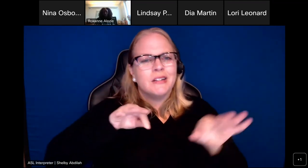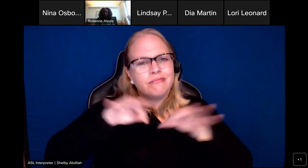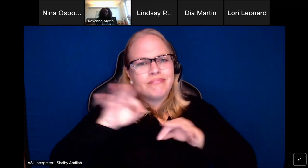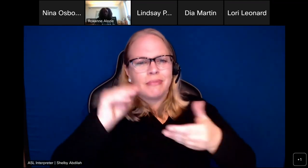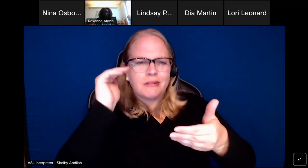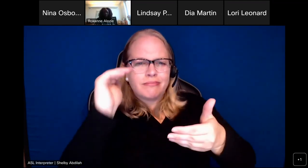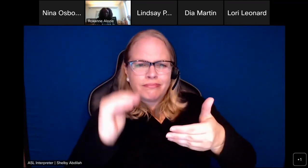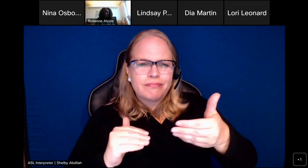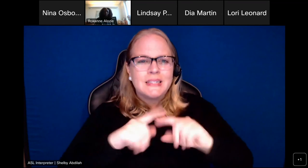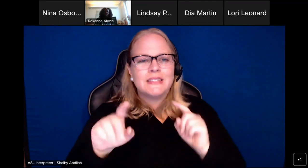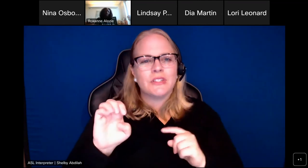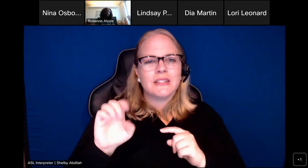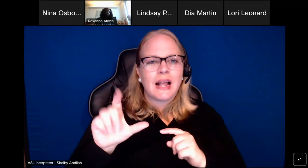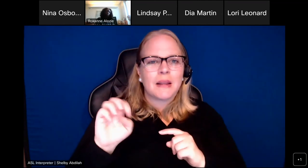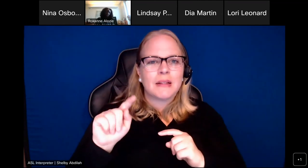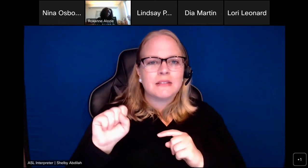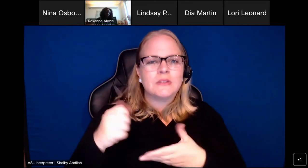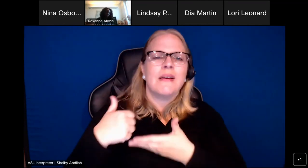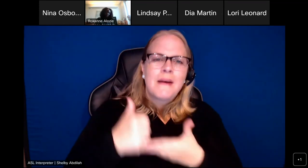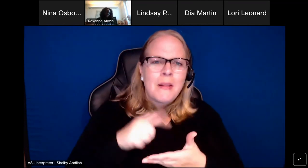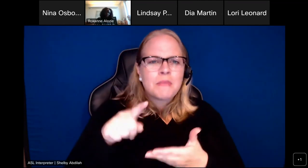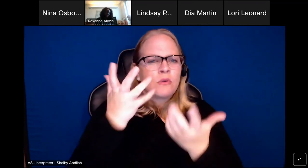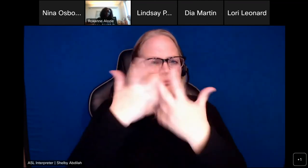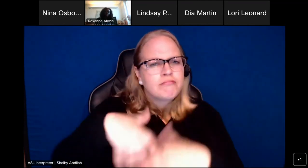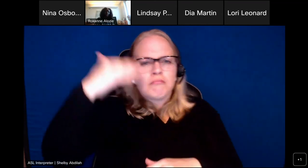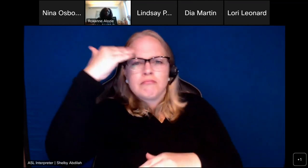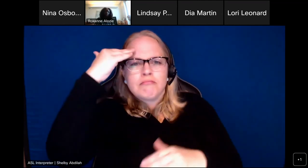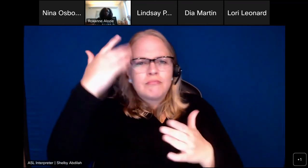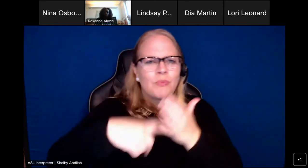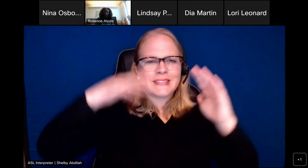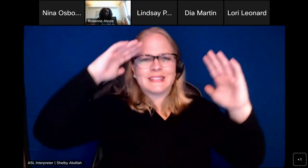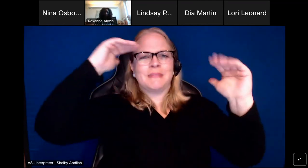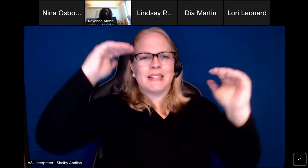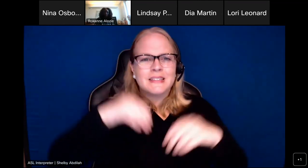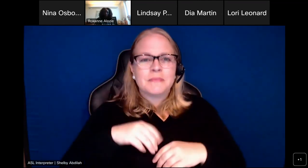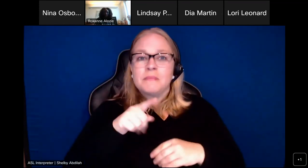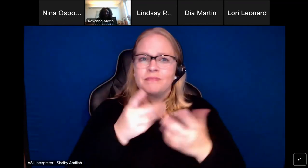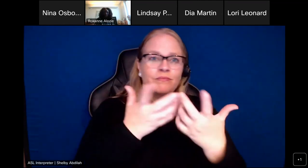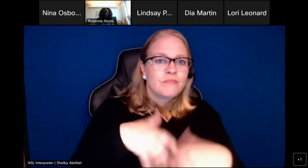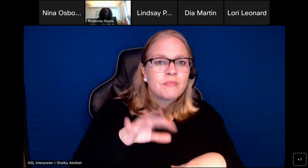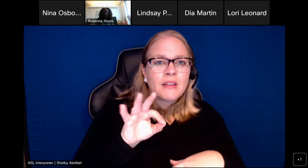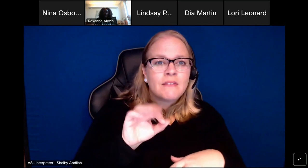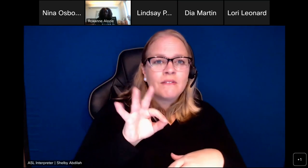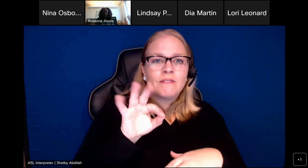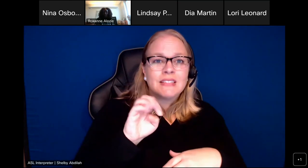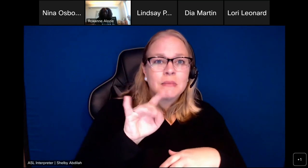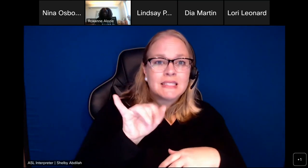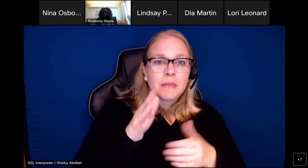you put together your feasibility plan. And as you put together your business plan, you'll, you know, have the information that you need.